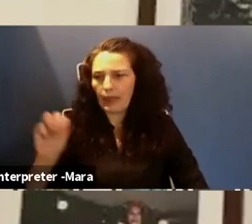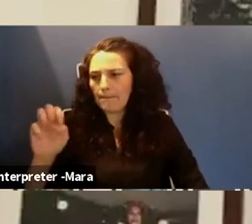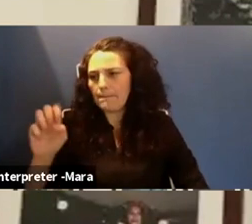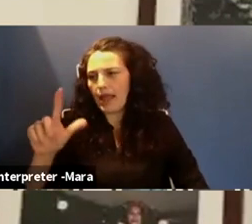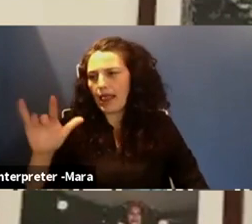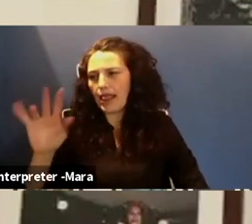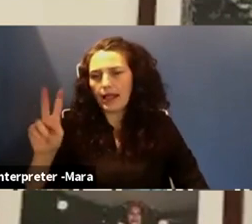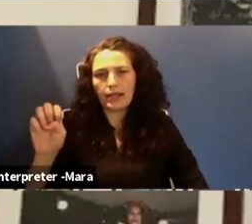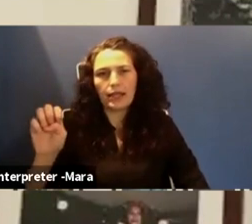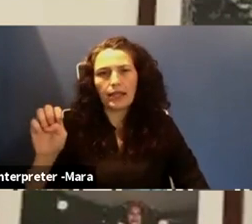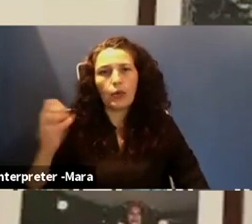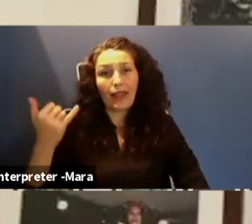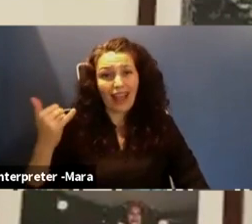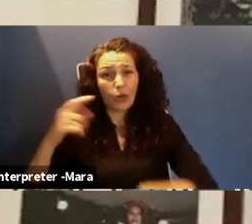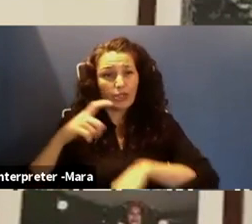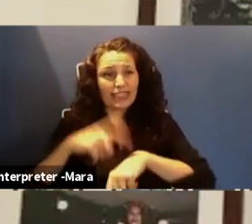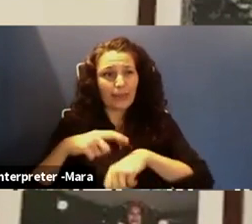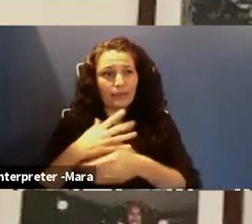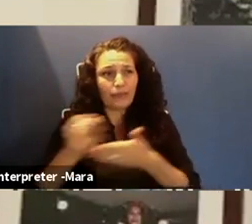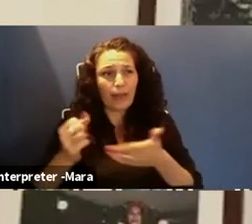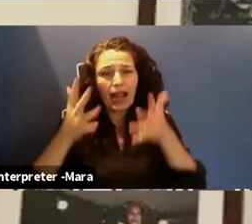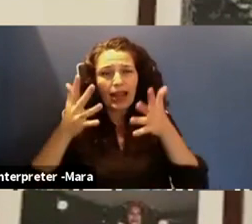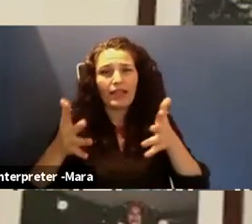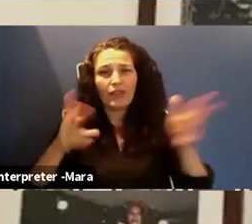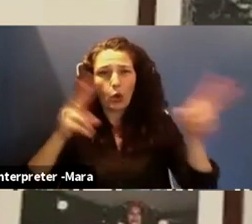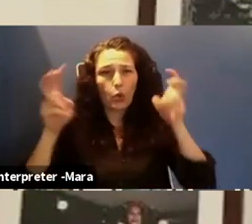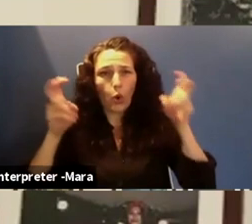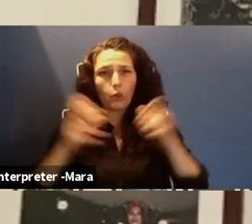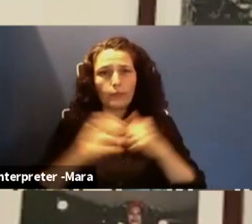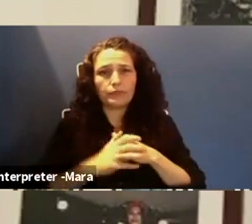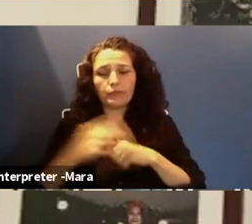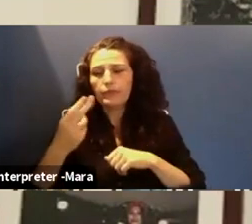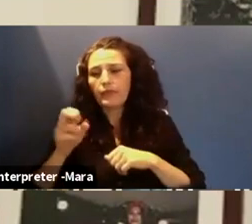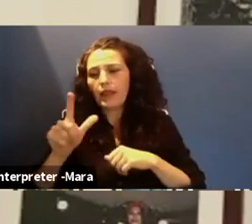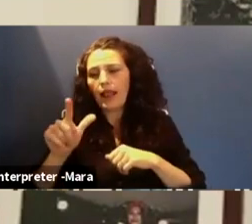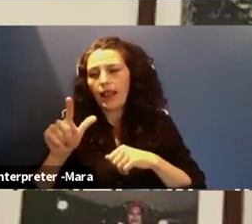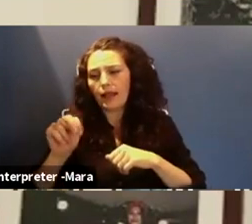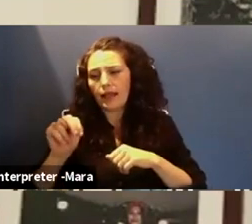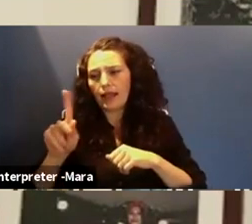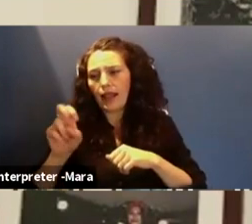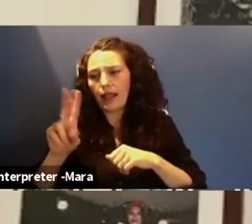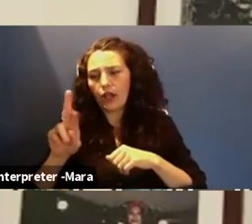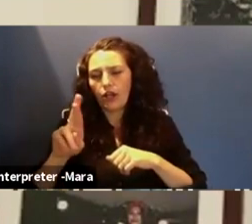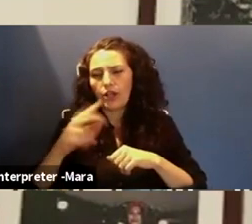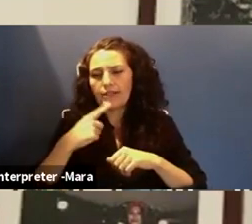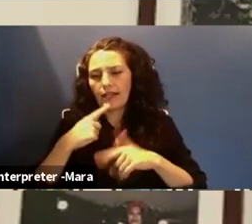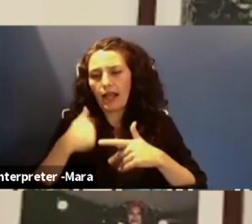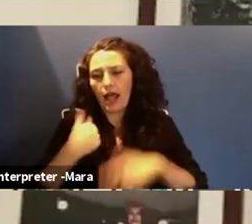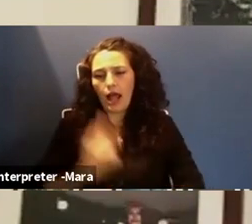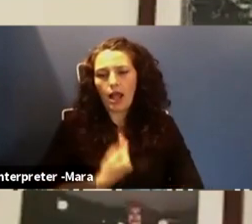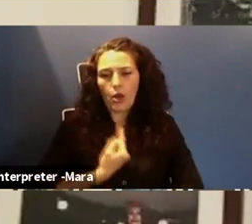and I'll leave you all with a quote. And Helen Keller said alone, we can do so little